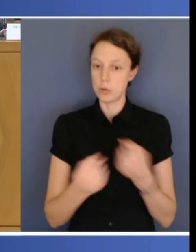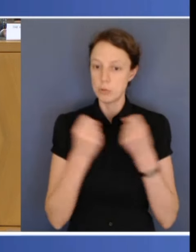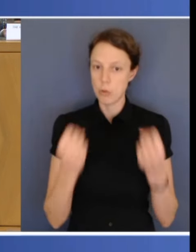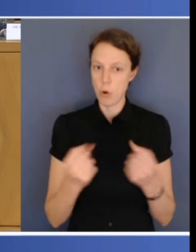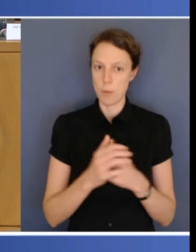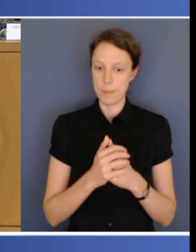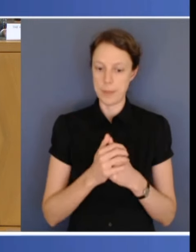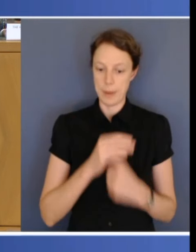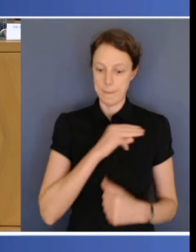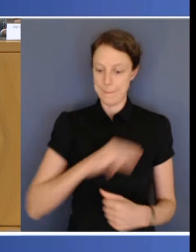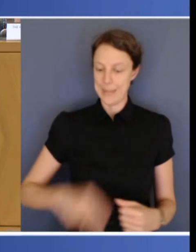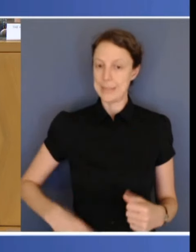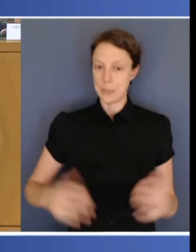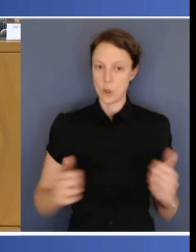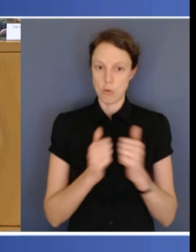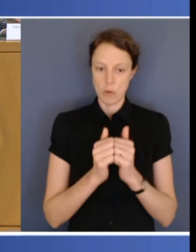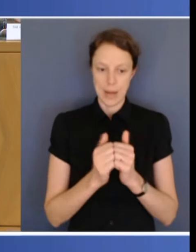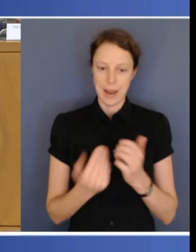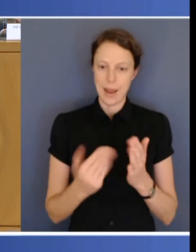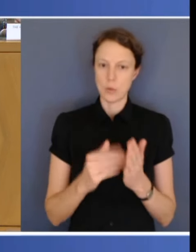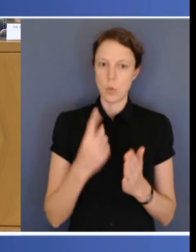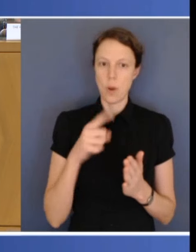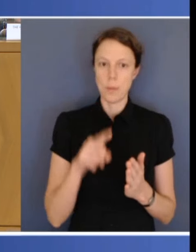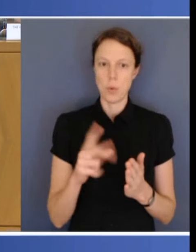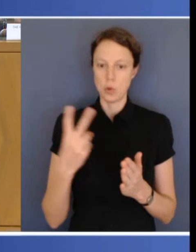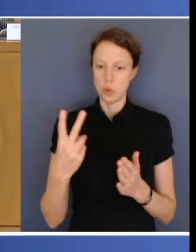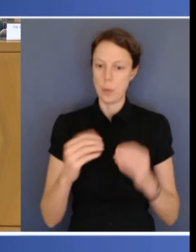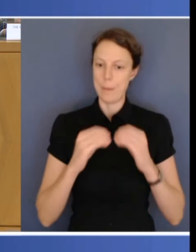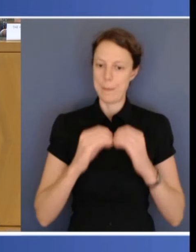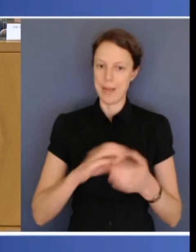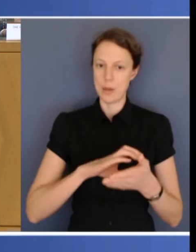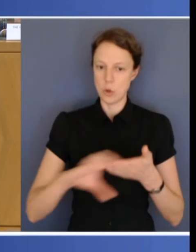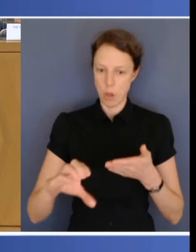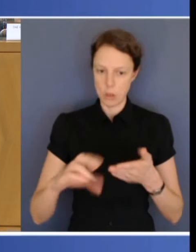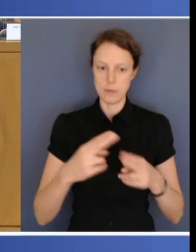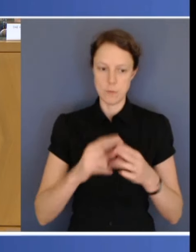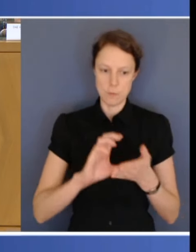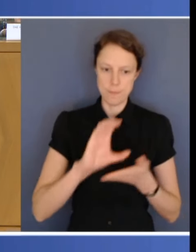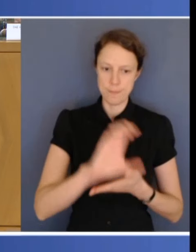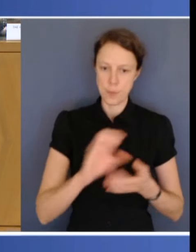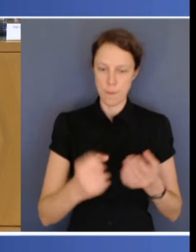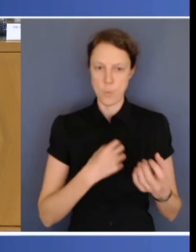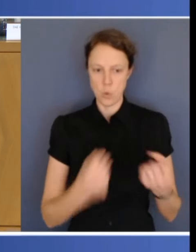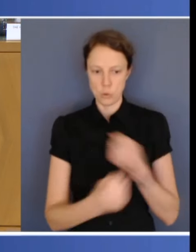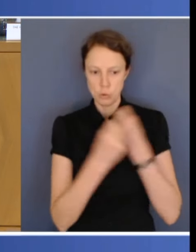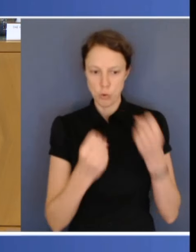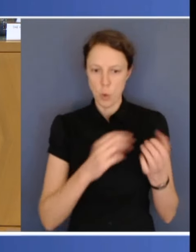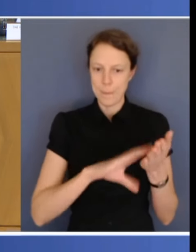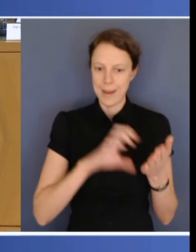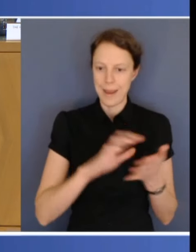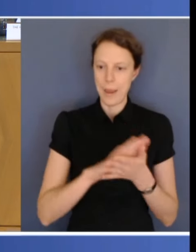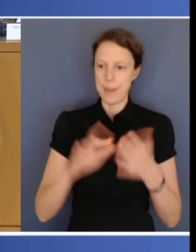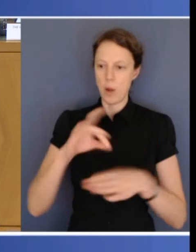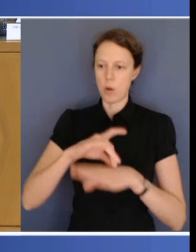$1.2 billion package of strengthening Medicare measures to take pressure off our hospital system. These measures,